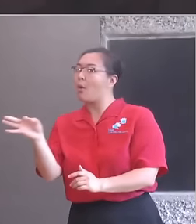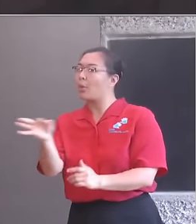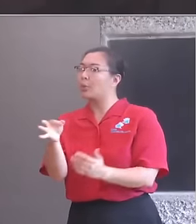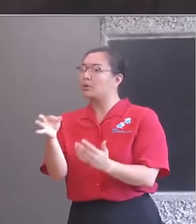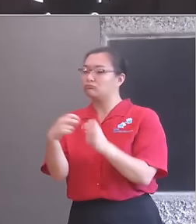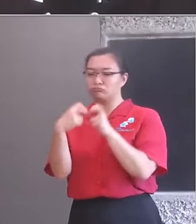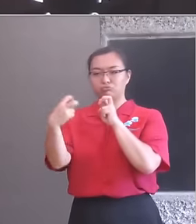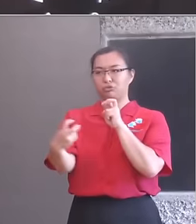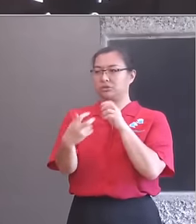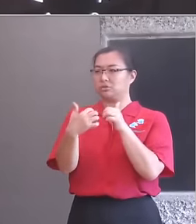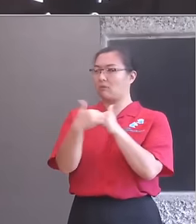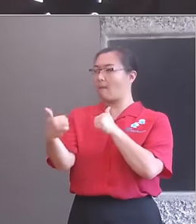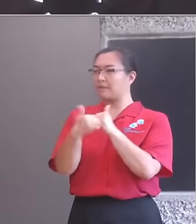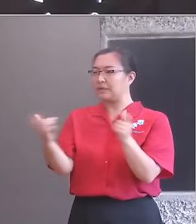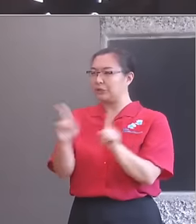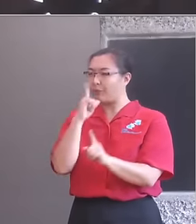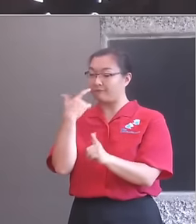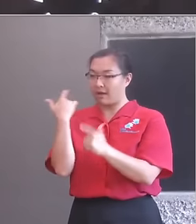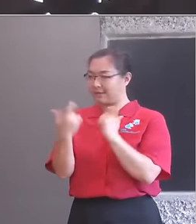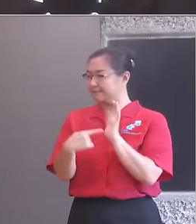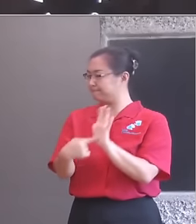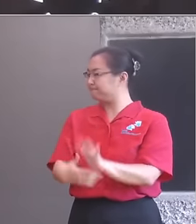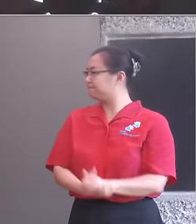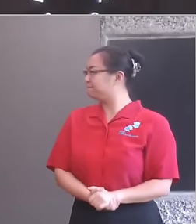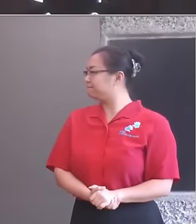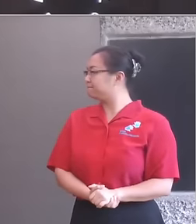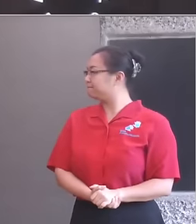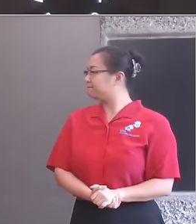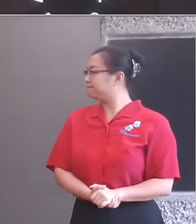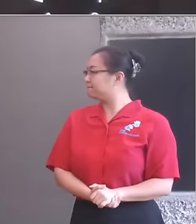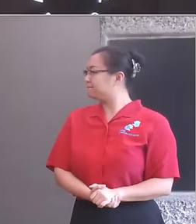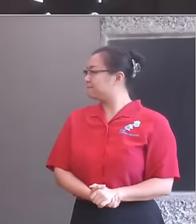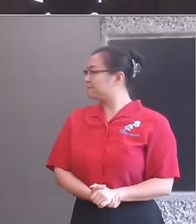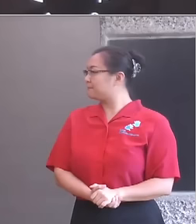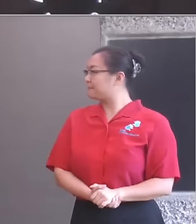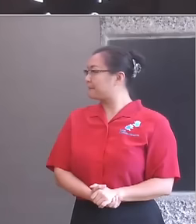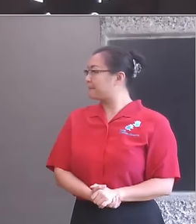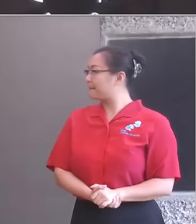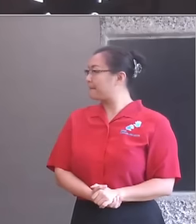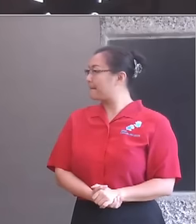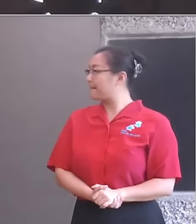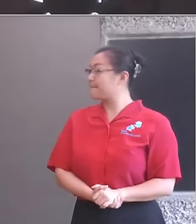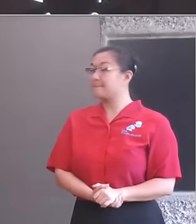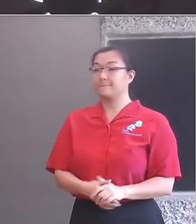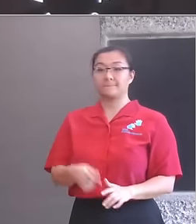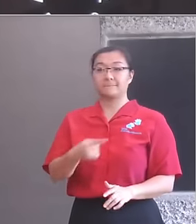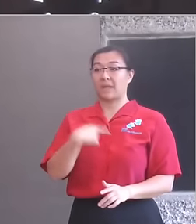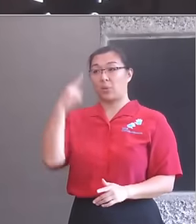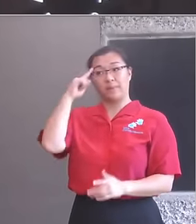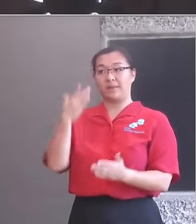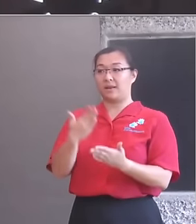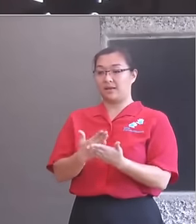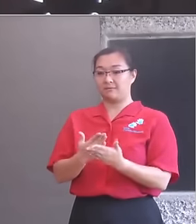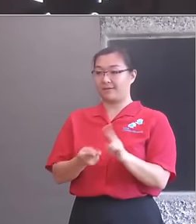education and in the arts share a passion to make a difference. We believe that there should be no barriers to talent.